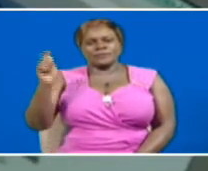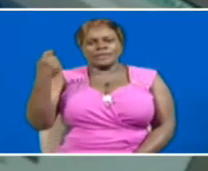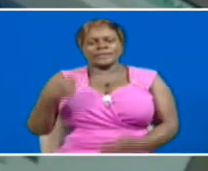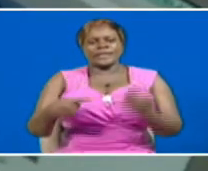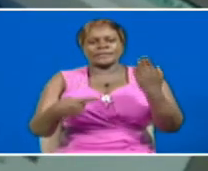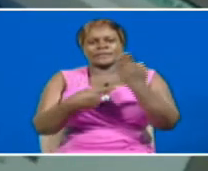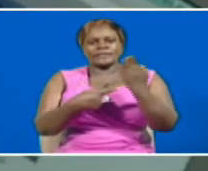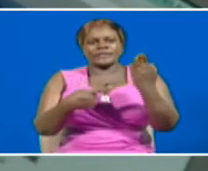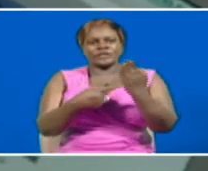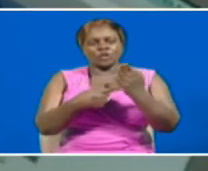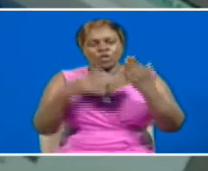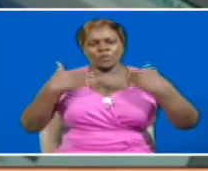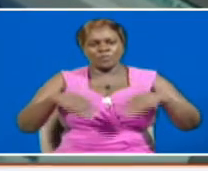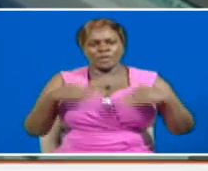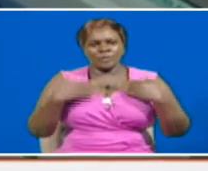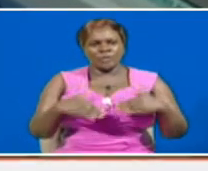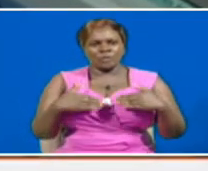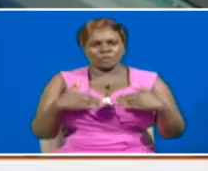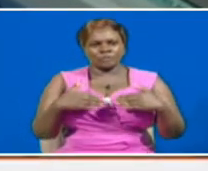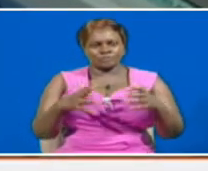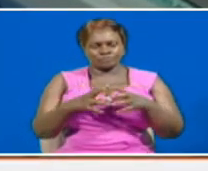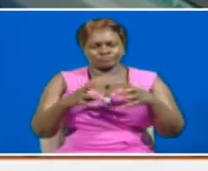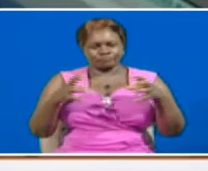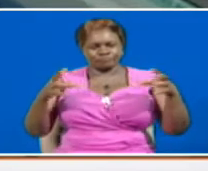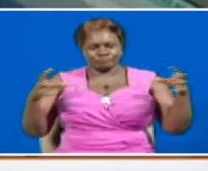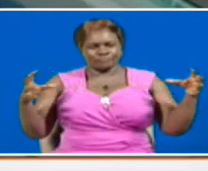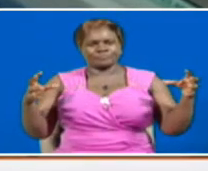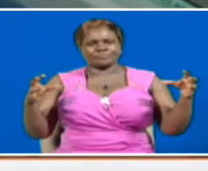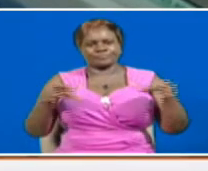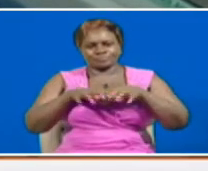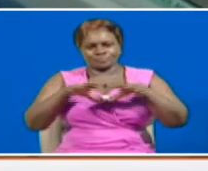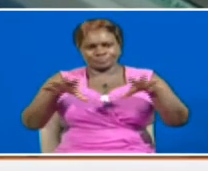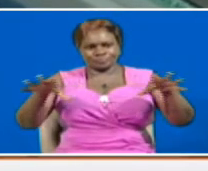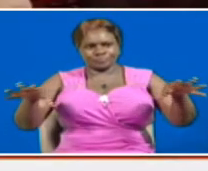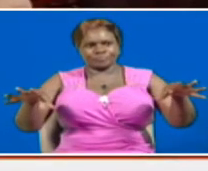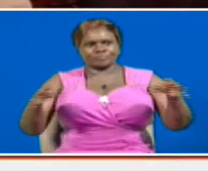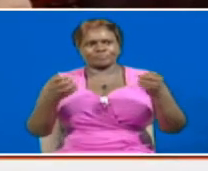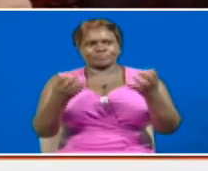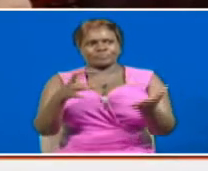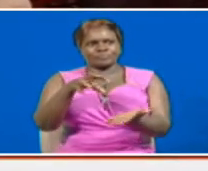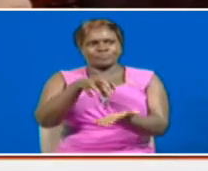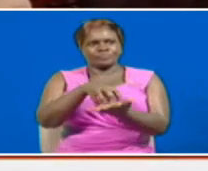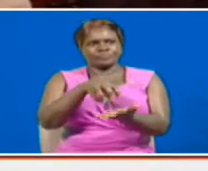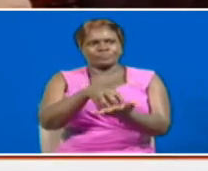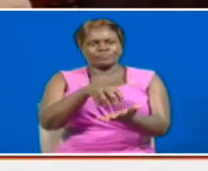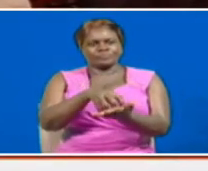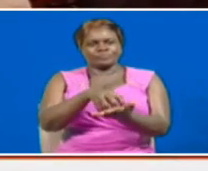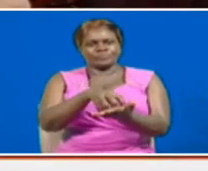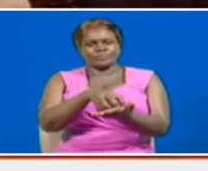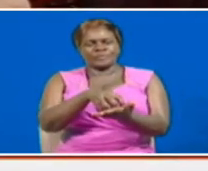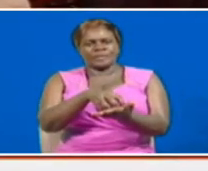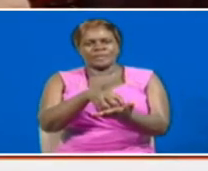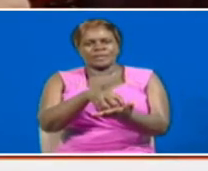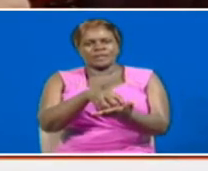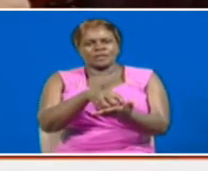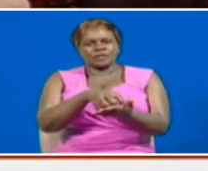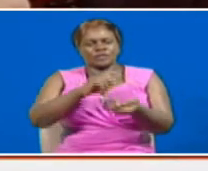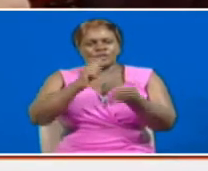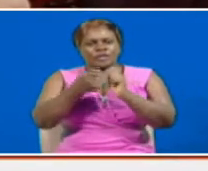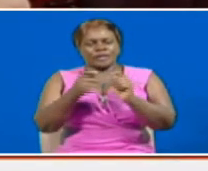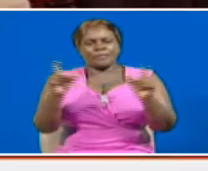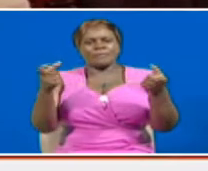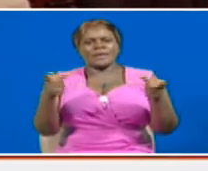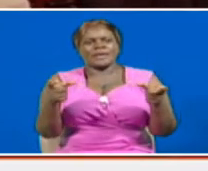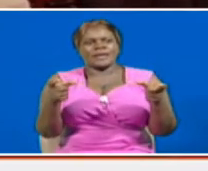digital content creator economy has grown in leaps and bounds and in many instances even dethroned mainstream media in